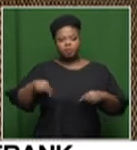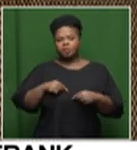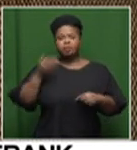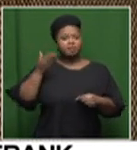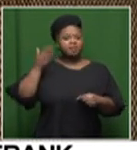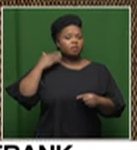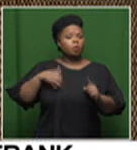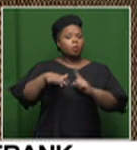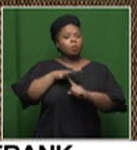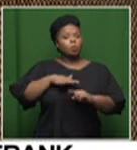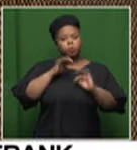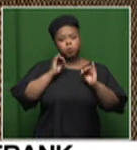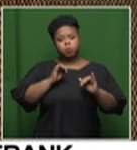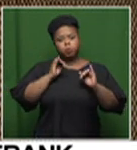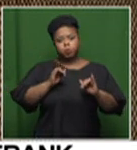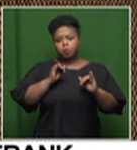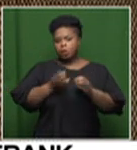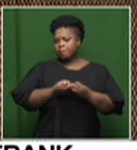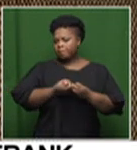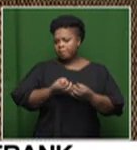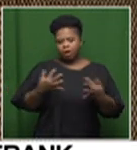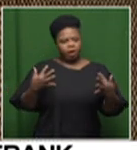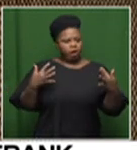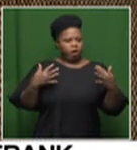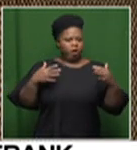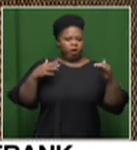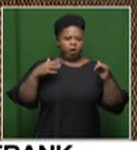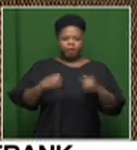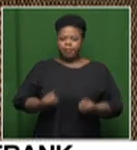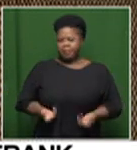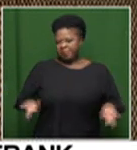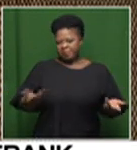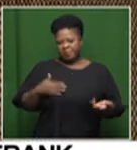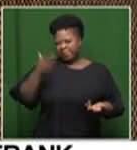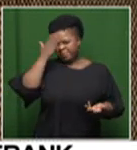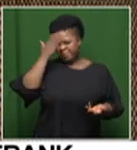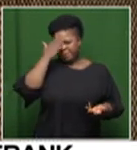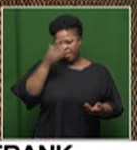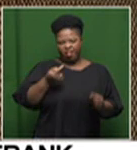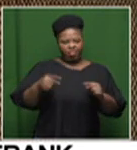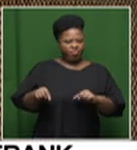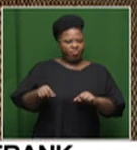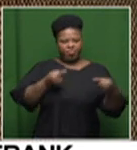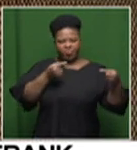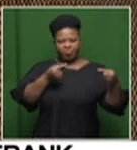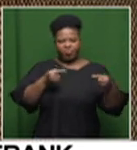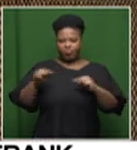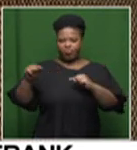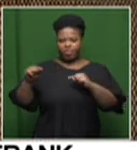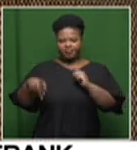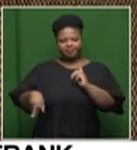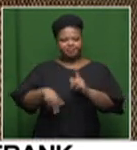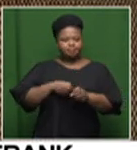situation where there were you know obvious quarrels and fights and